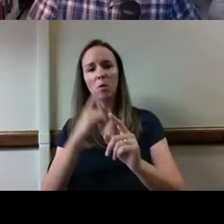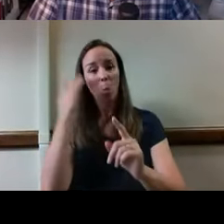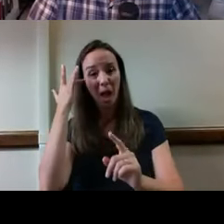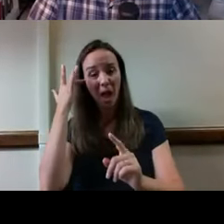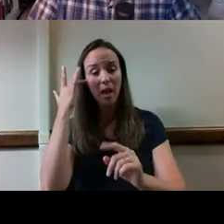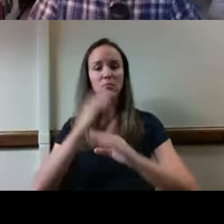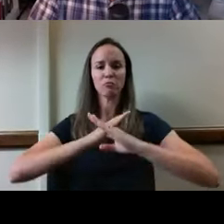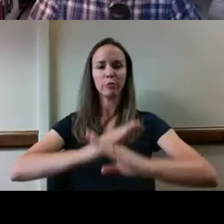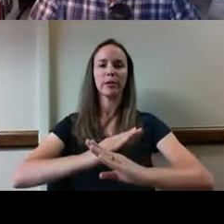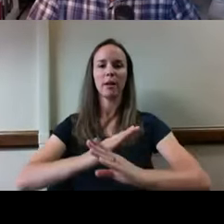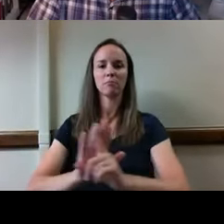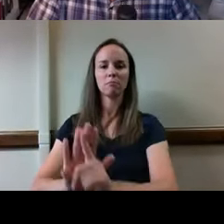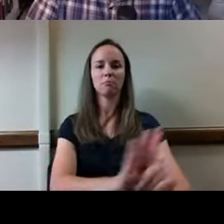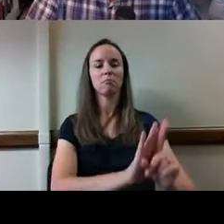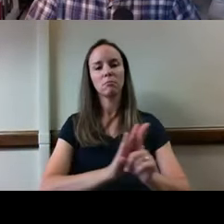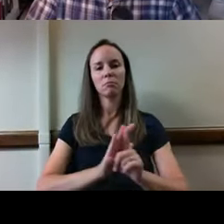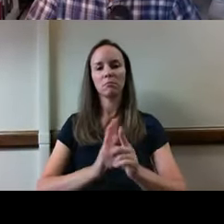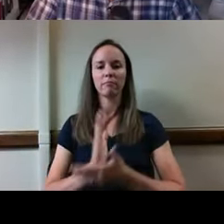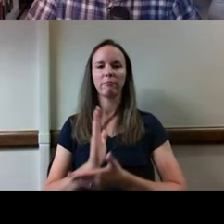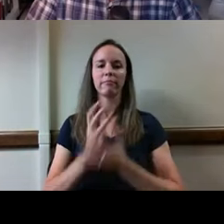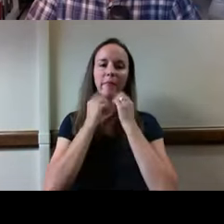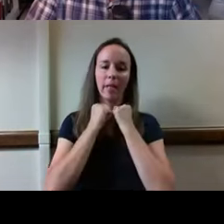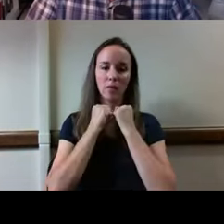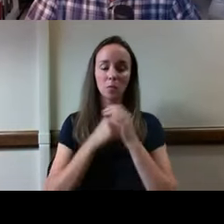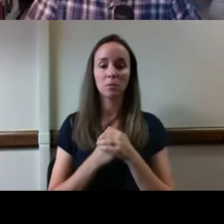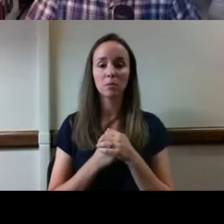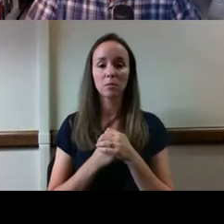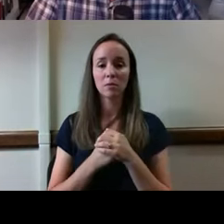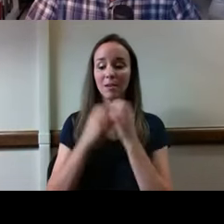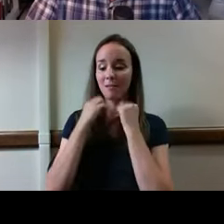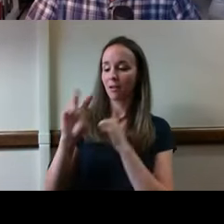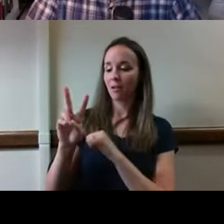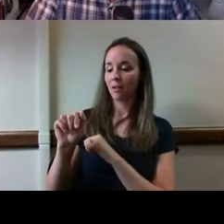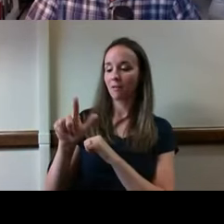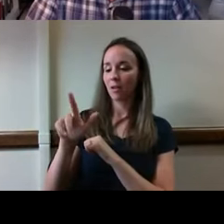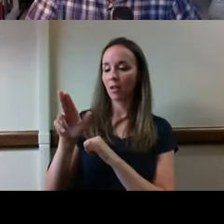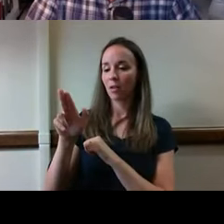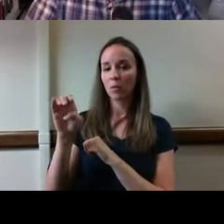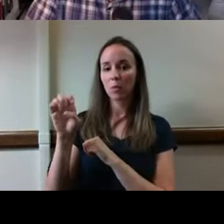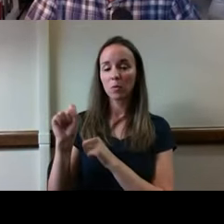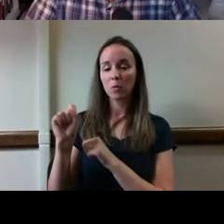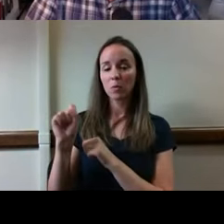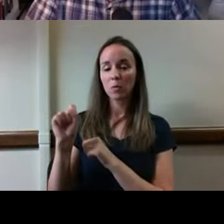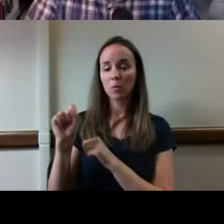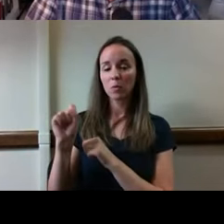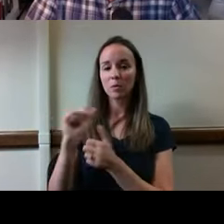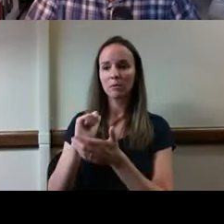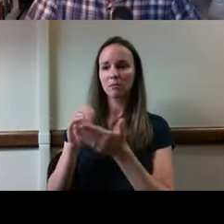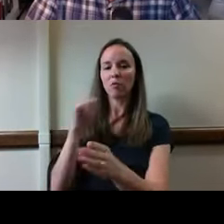human values. values. Our values give direction to the human community and become our moral.